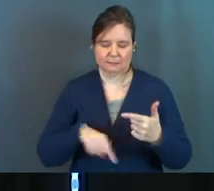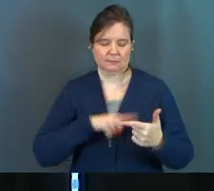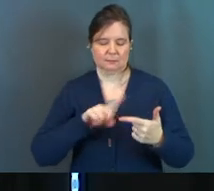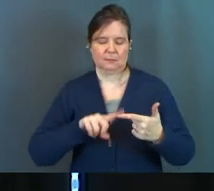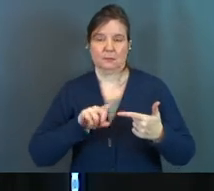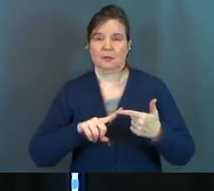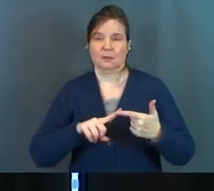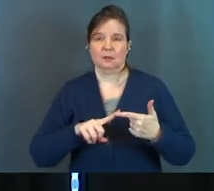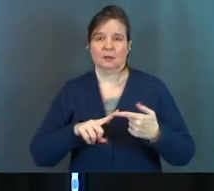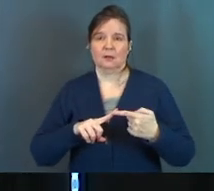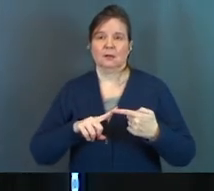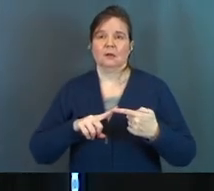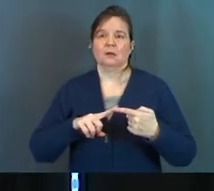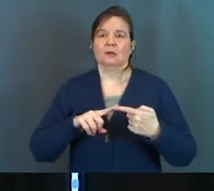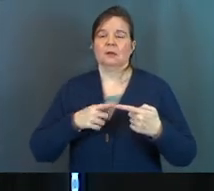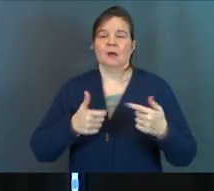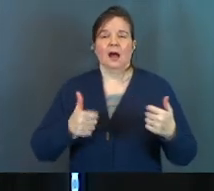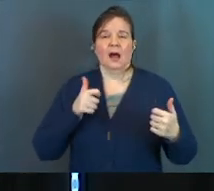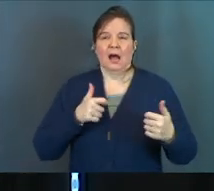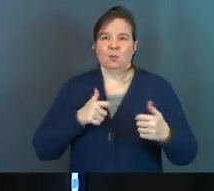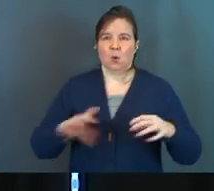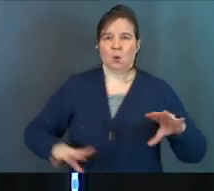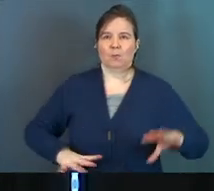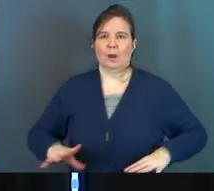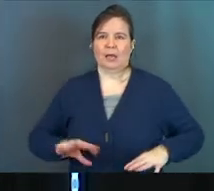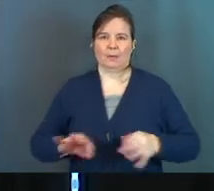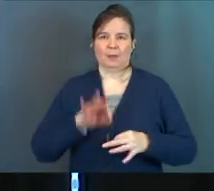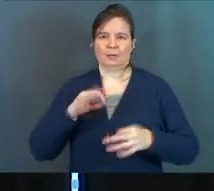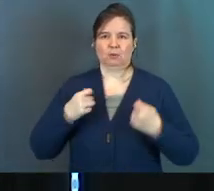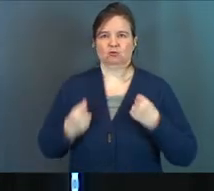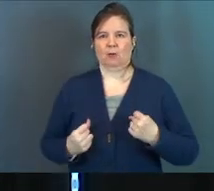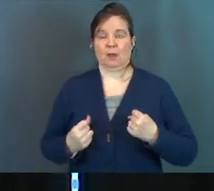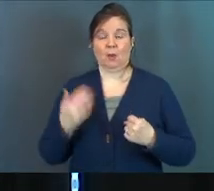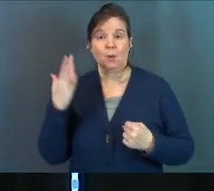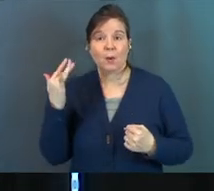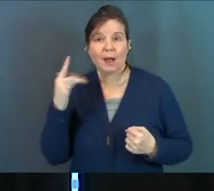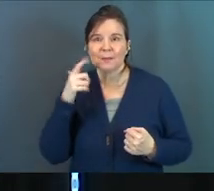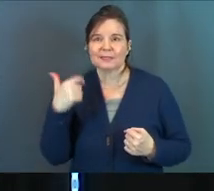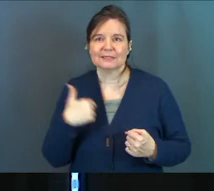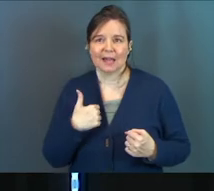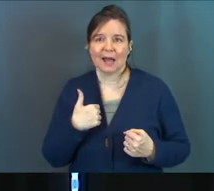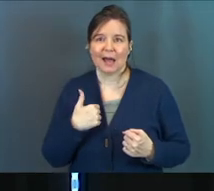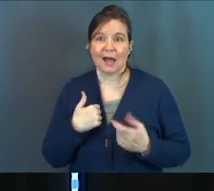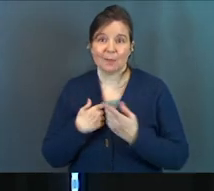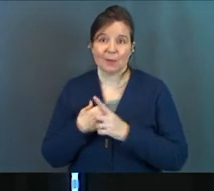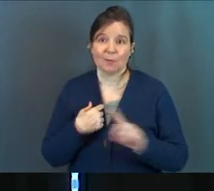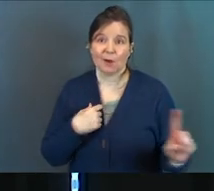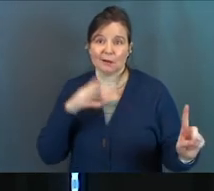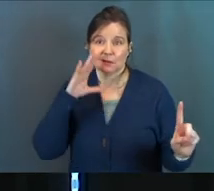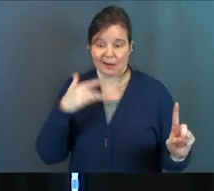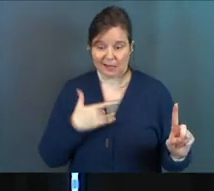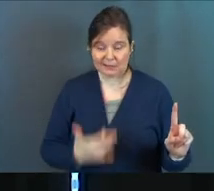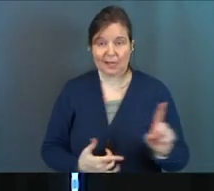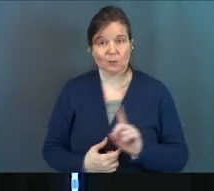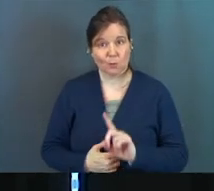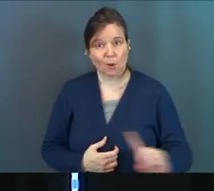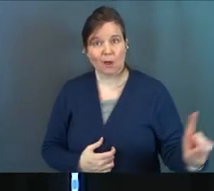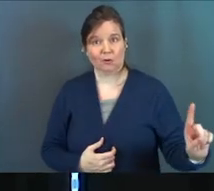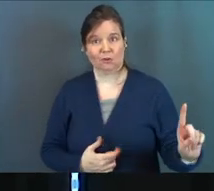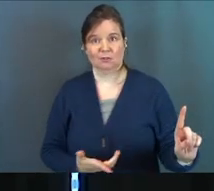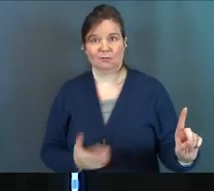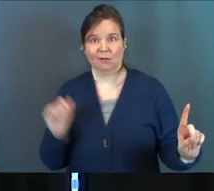thing is I won't brag about my spiritual strength. Why? Because I'm the prodigal son, and I'm prone to wonder.